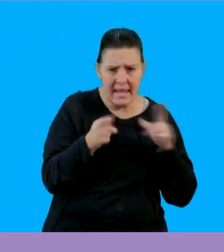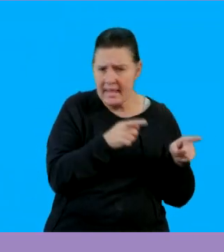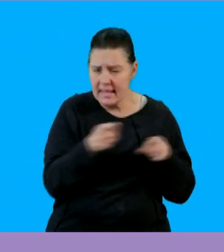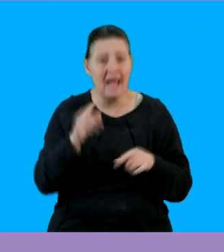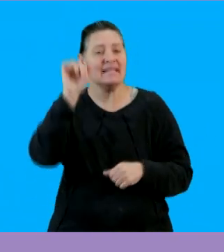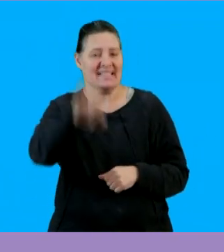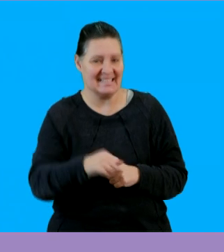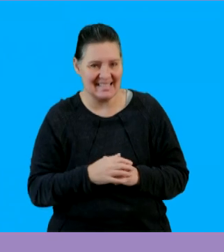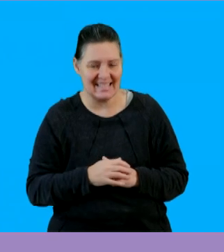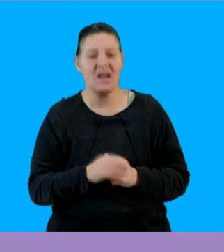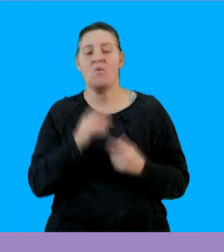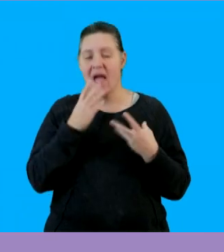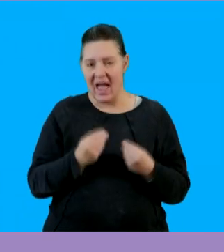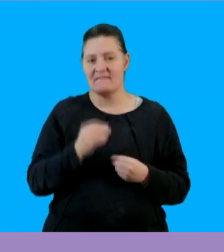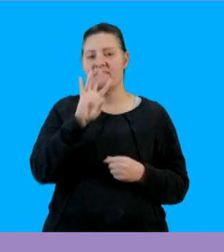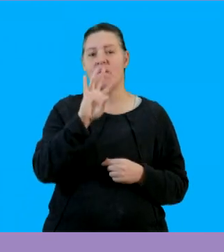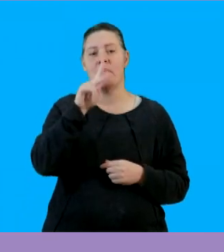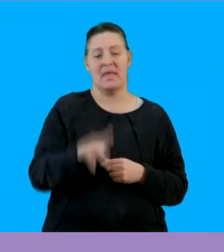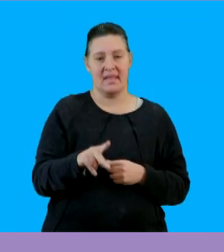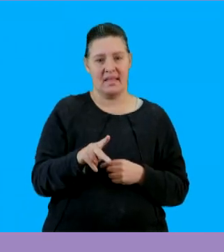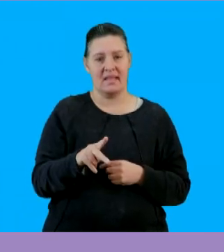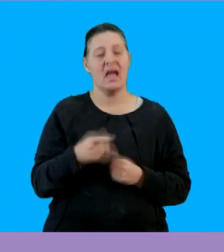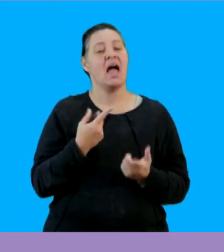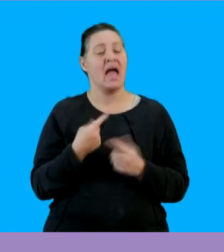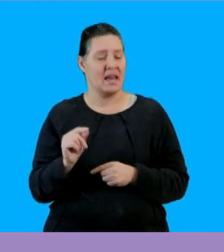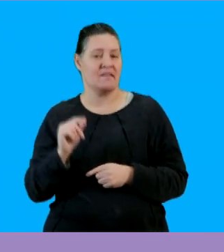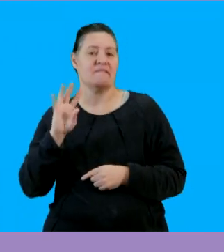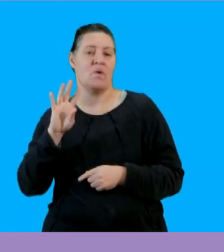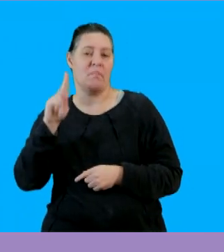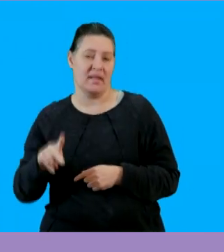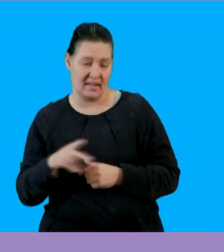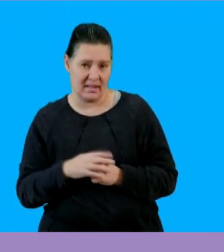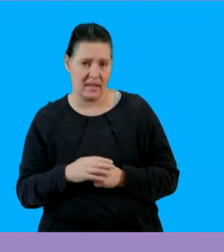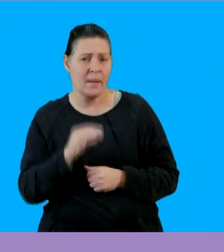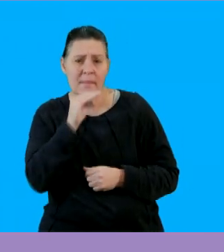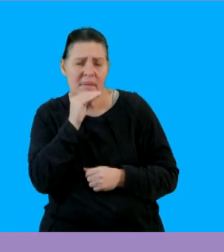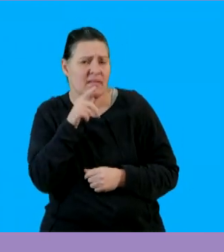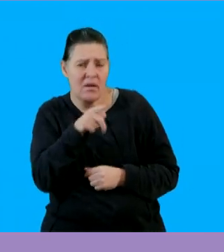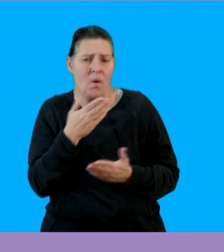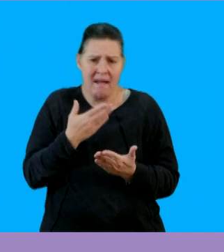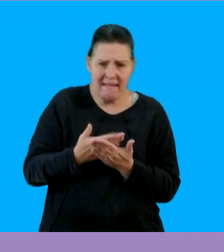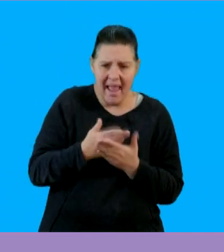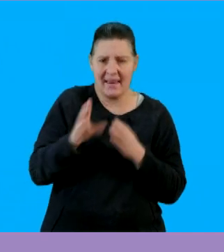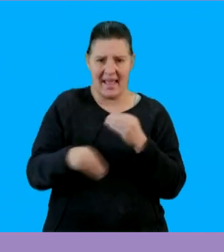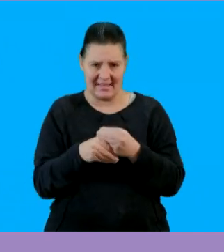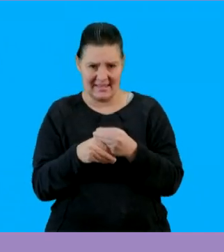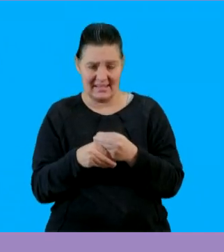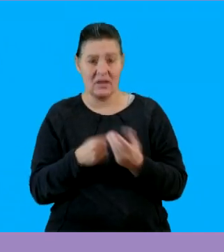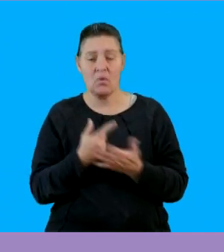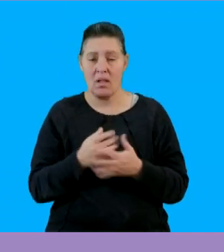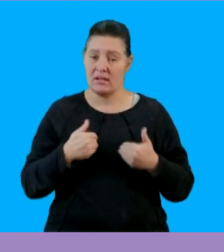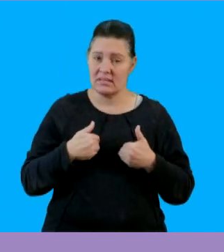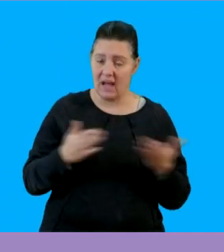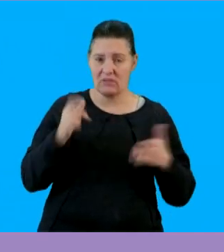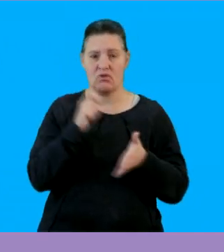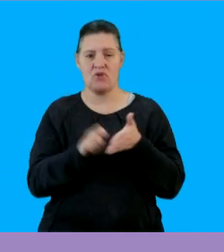are there any yes there are we have the 4 p and the 4 p so that means that we can add